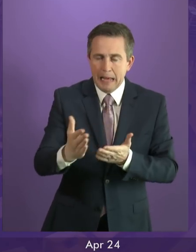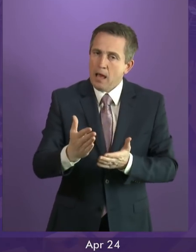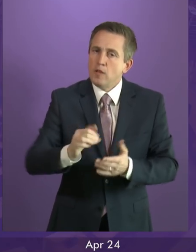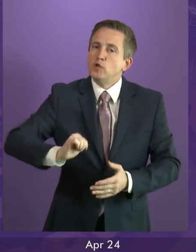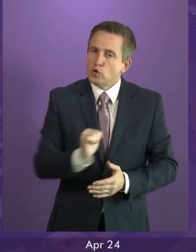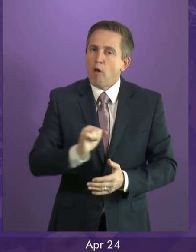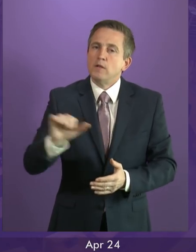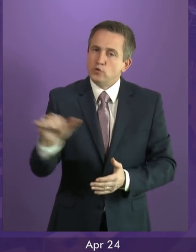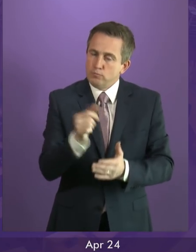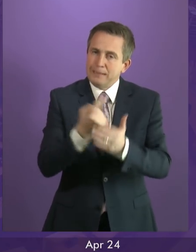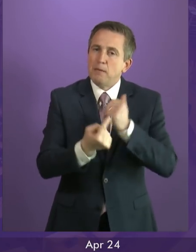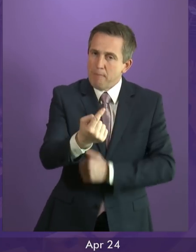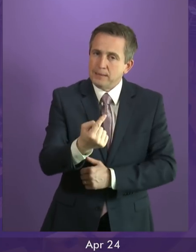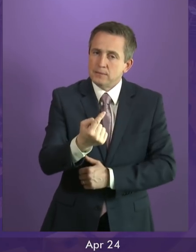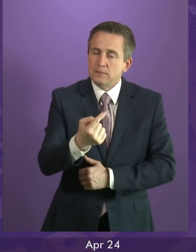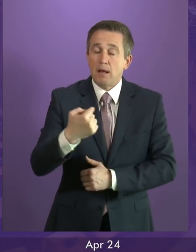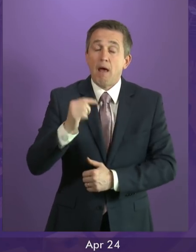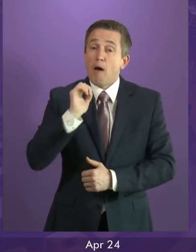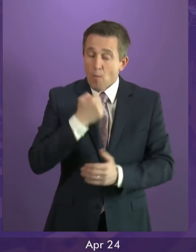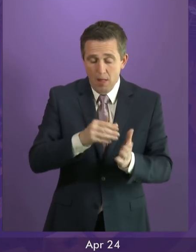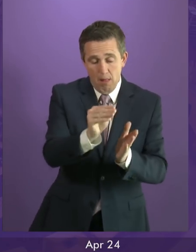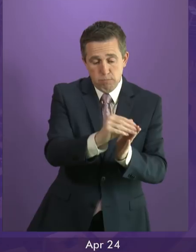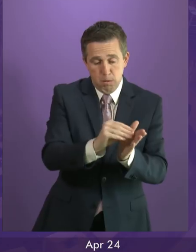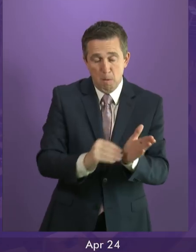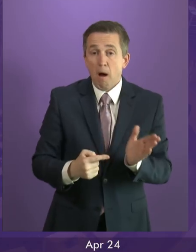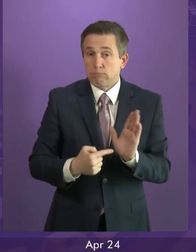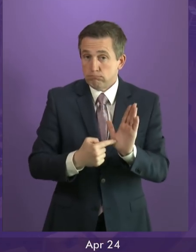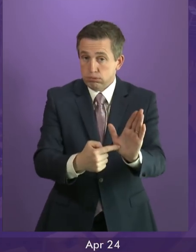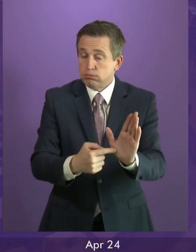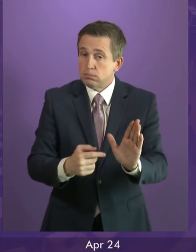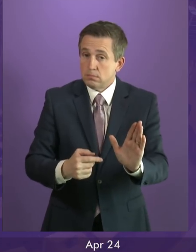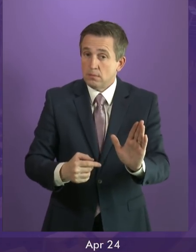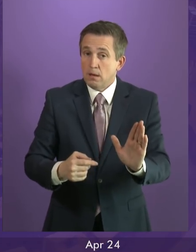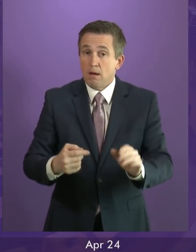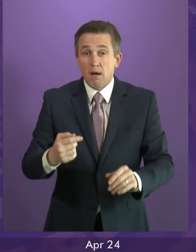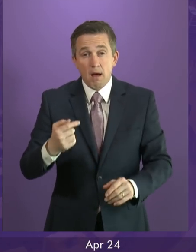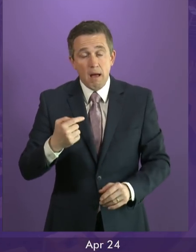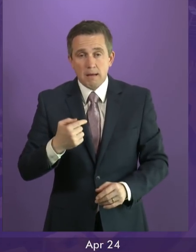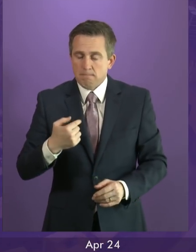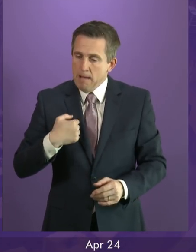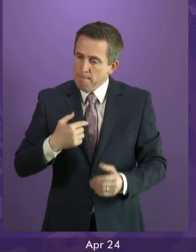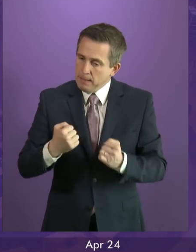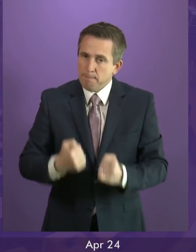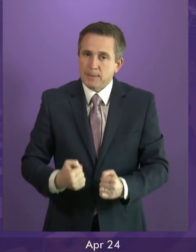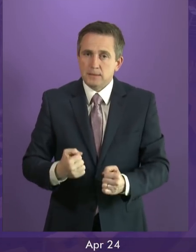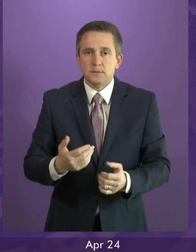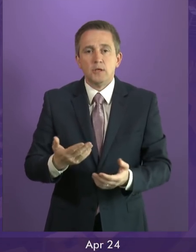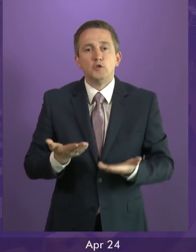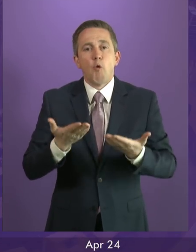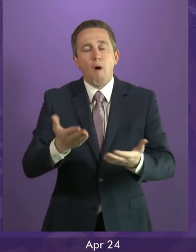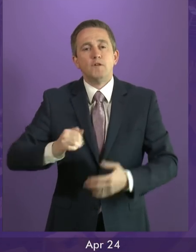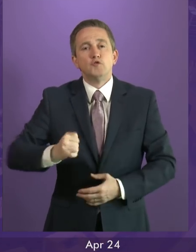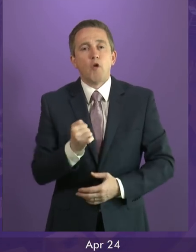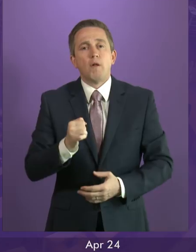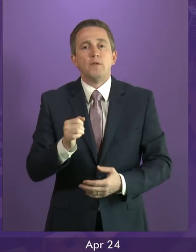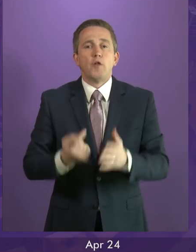that case. And as I have set out today, I will also do all in my power to protect Scotland's right to choose. To do